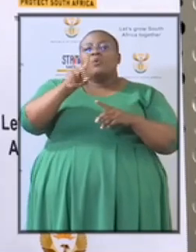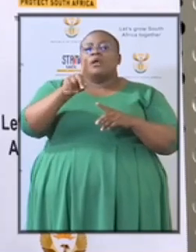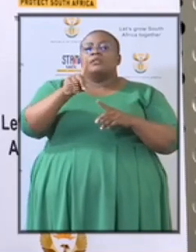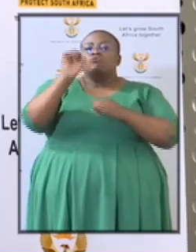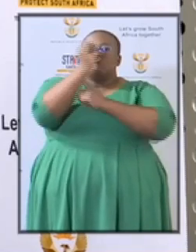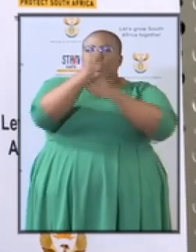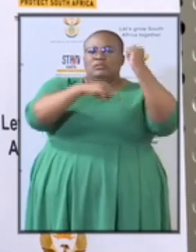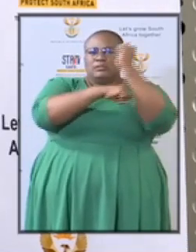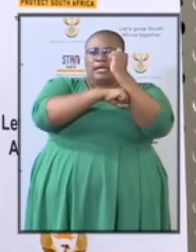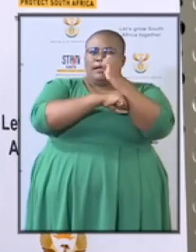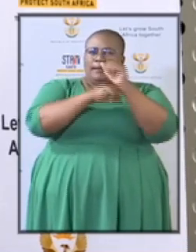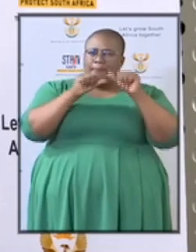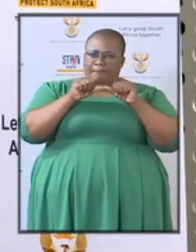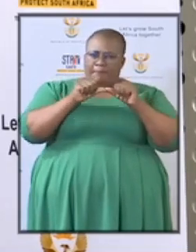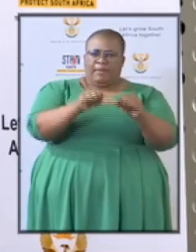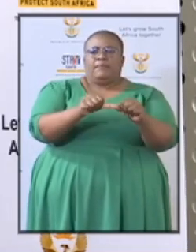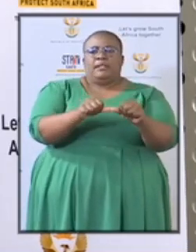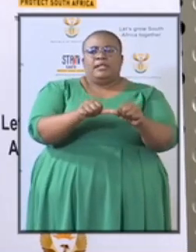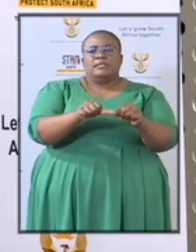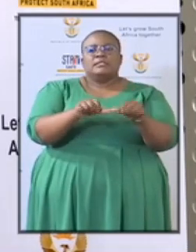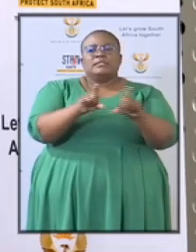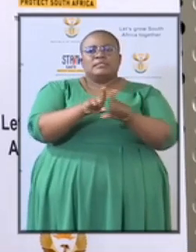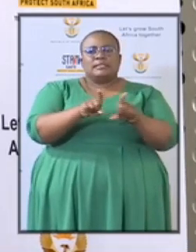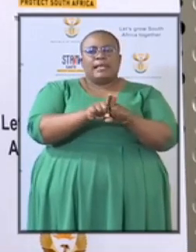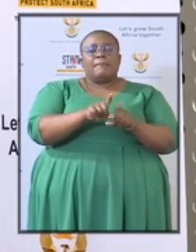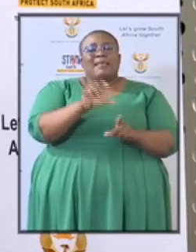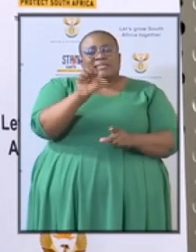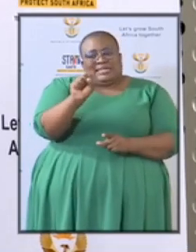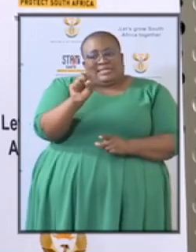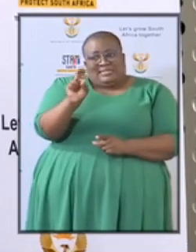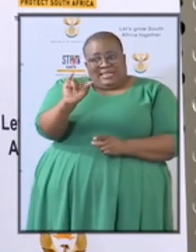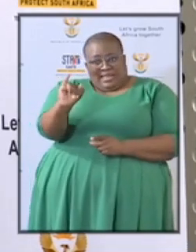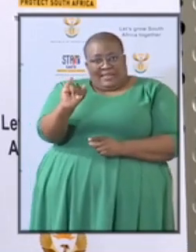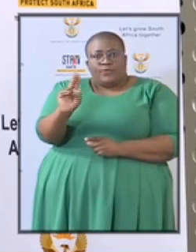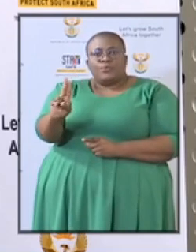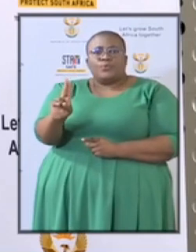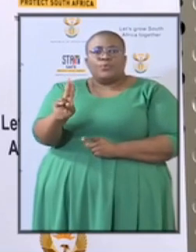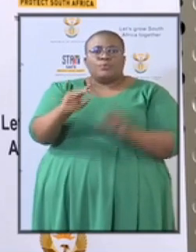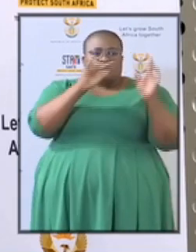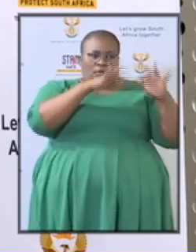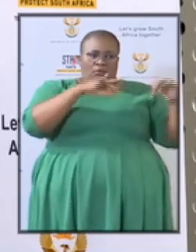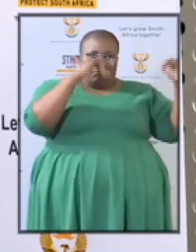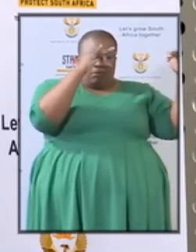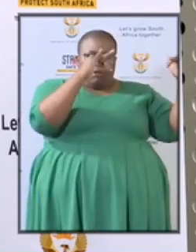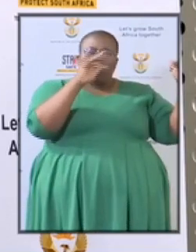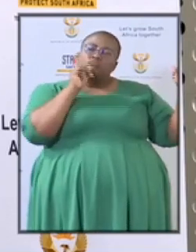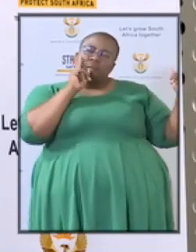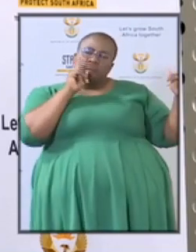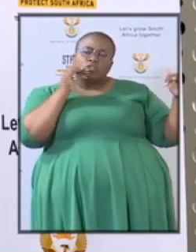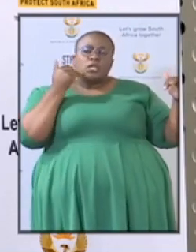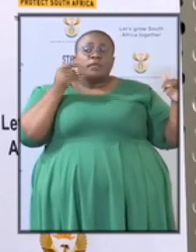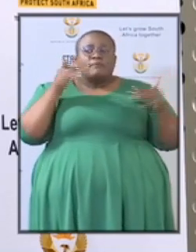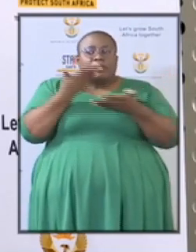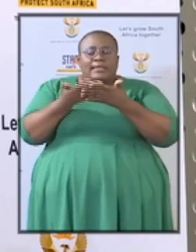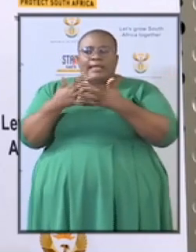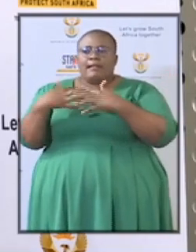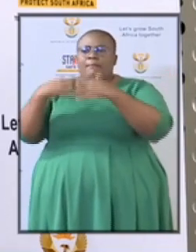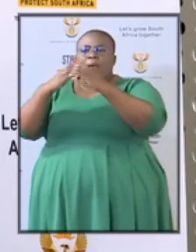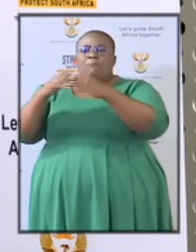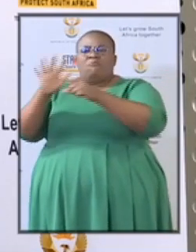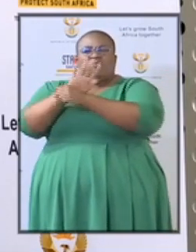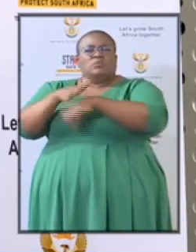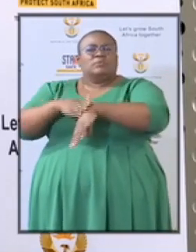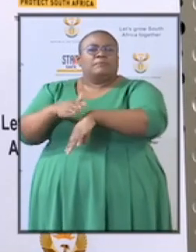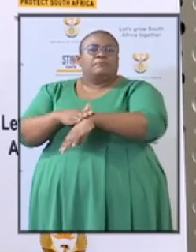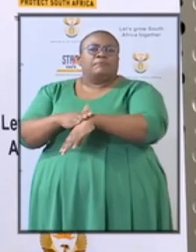the fusion center so that is what cabinet will also look into that that fusion center is very